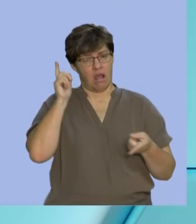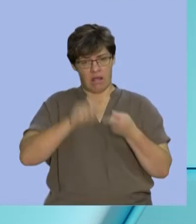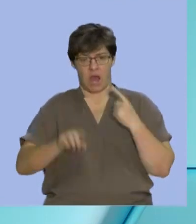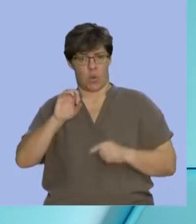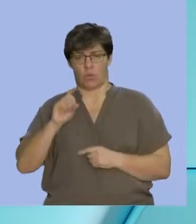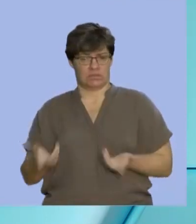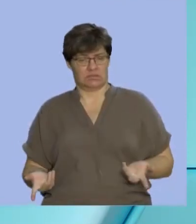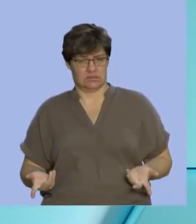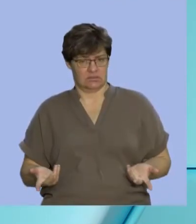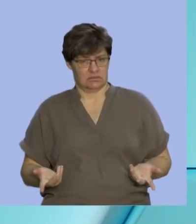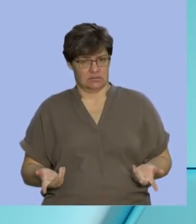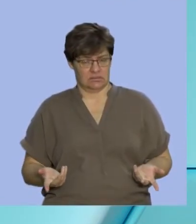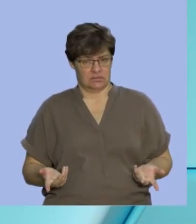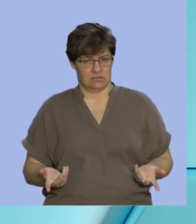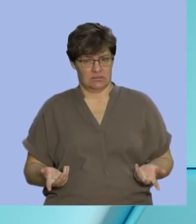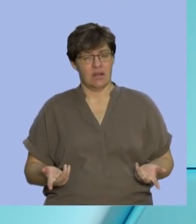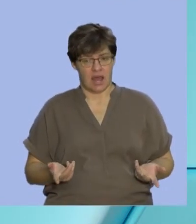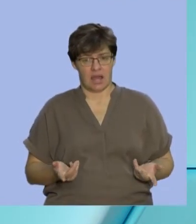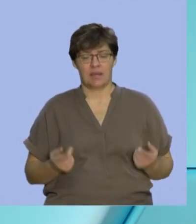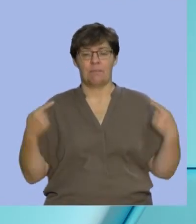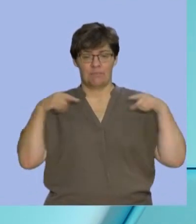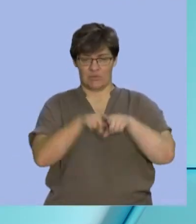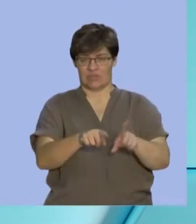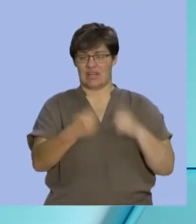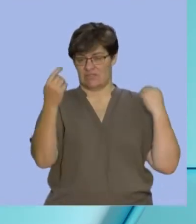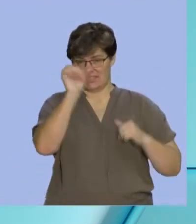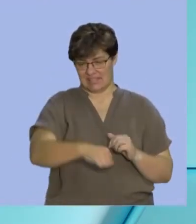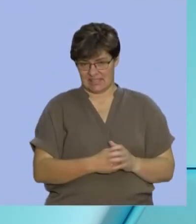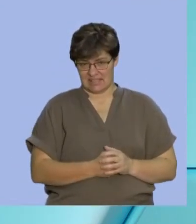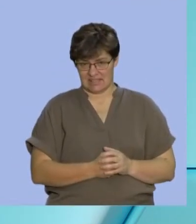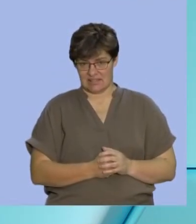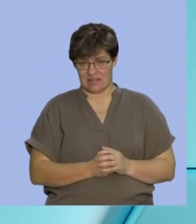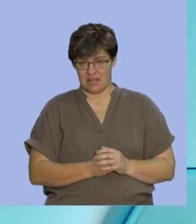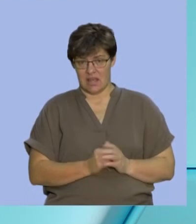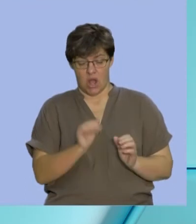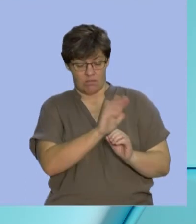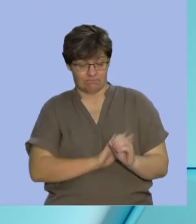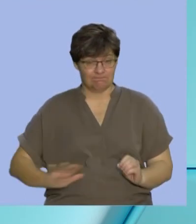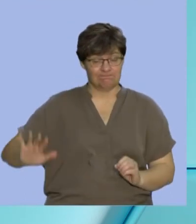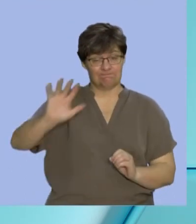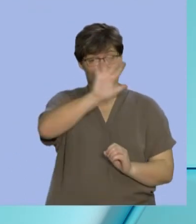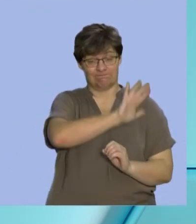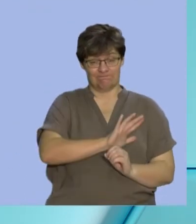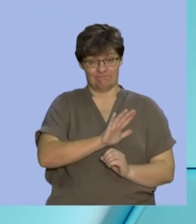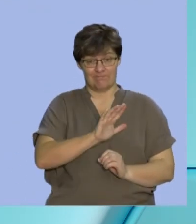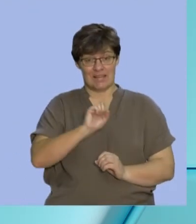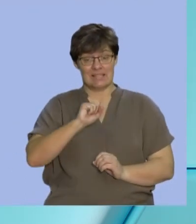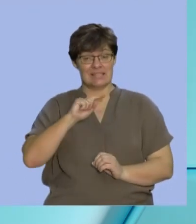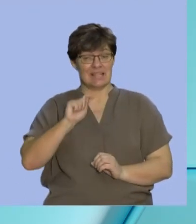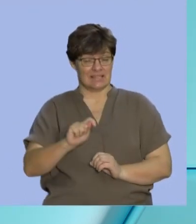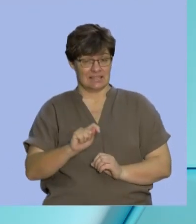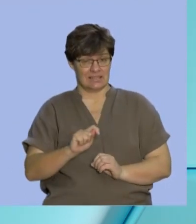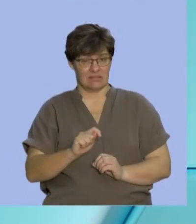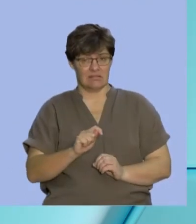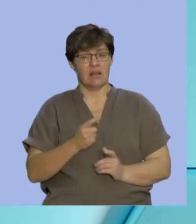odd number so then we are mutually exclusive and in the total set we would recognize there are